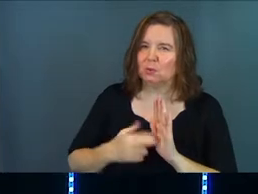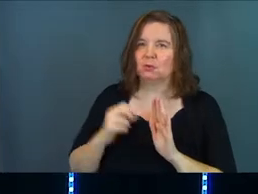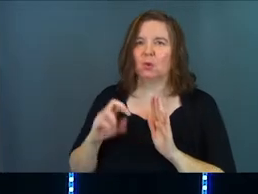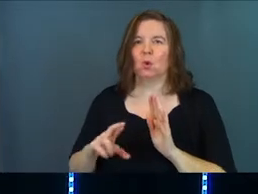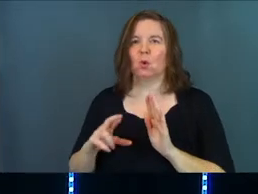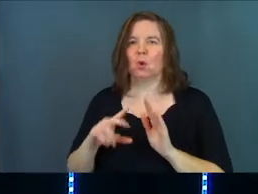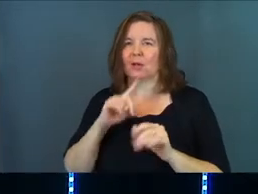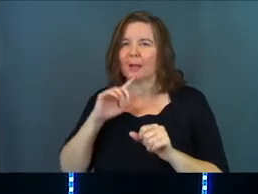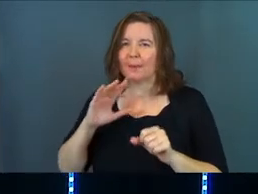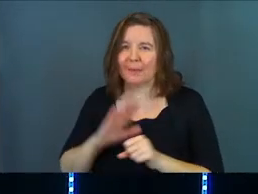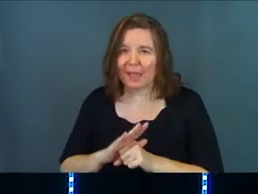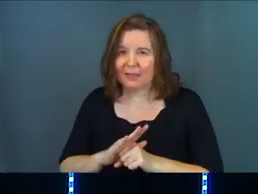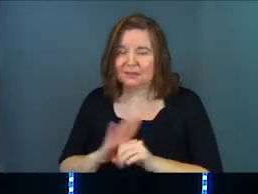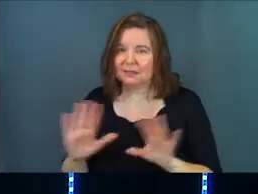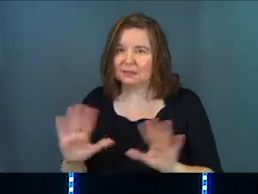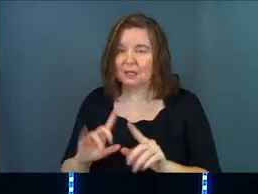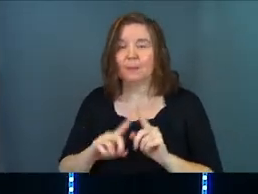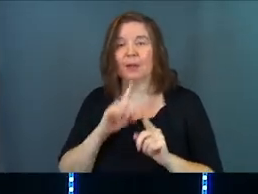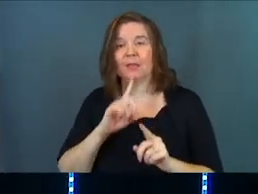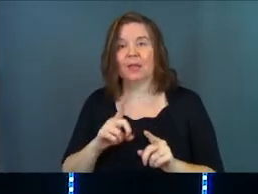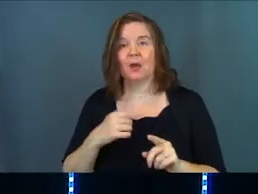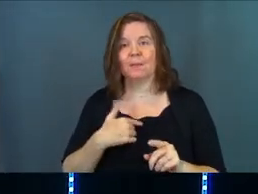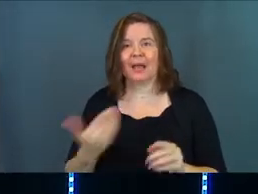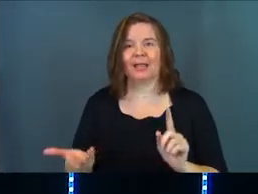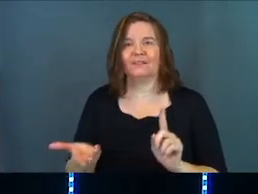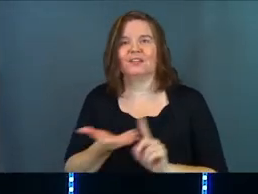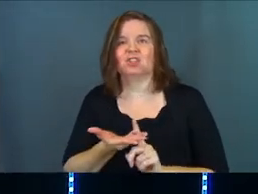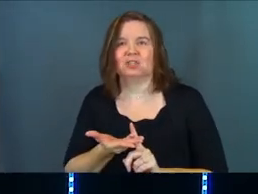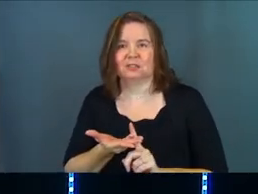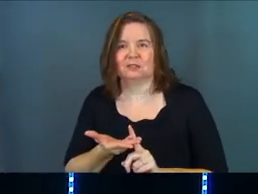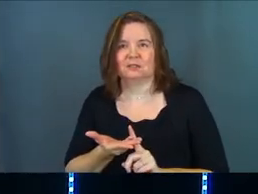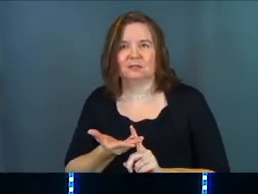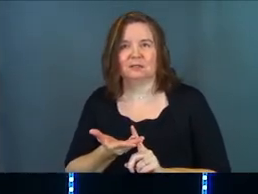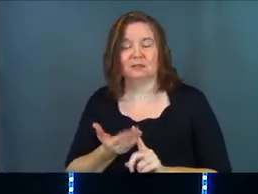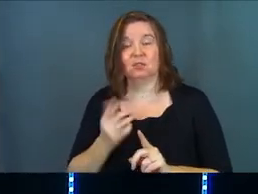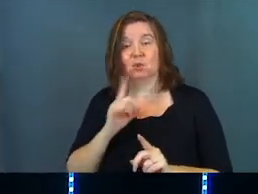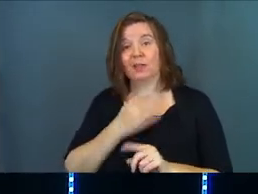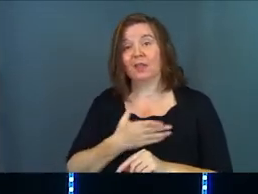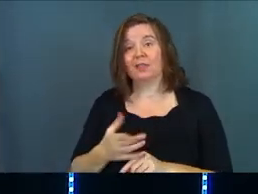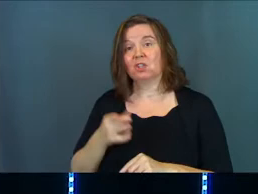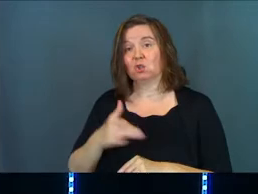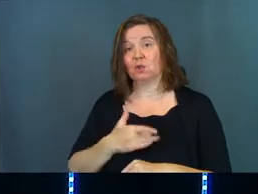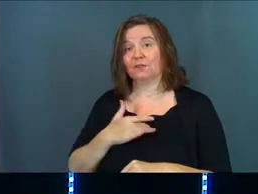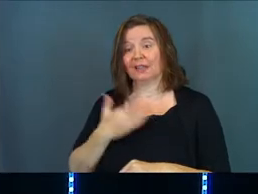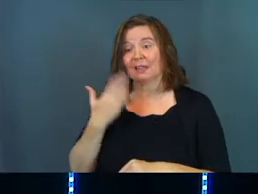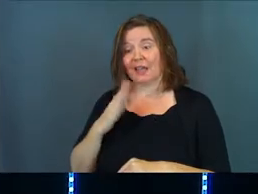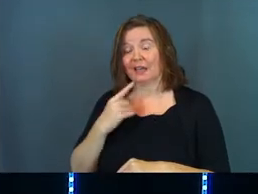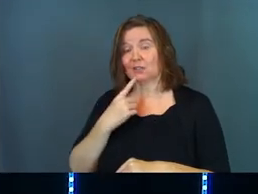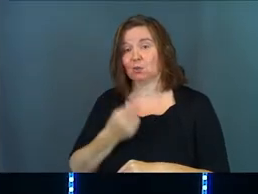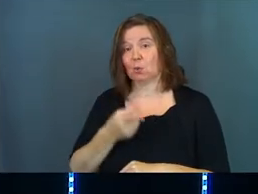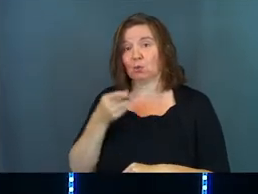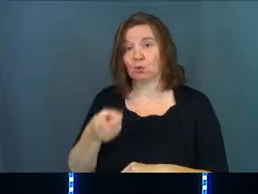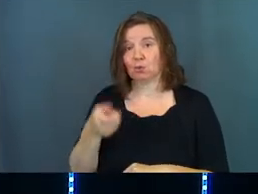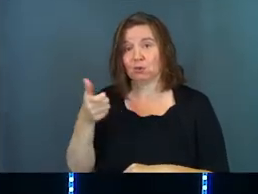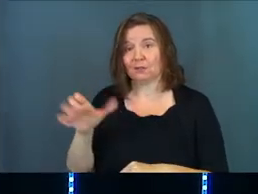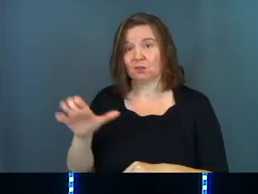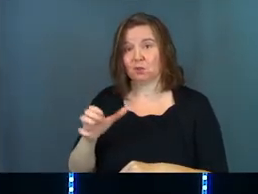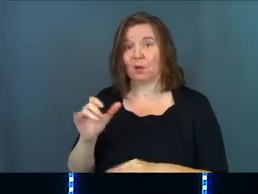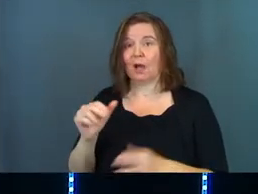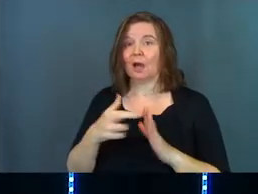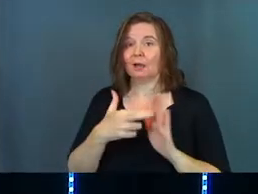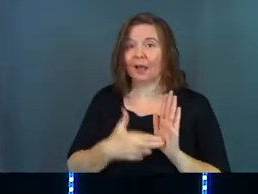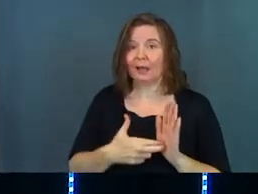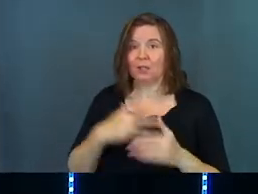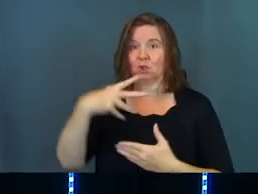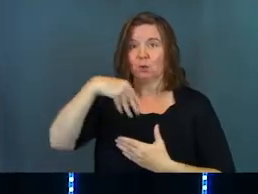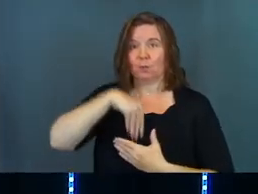or commands in the scripture, but they are my convictions. So there are things that you feel like God has told you to do, a guideline